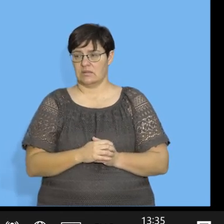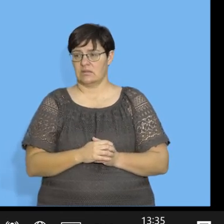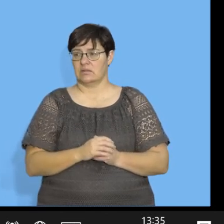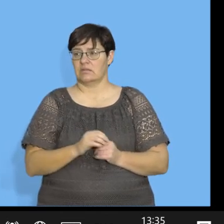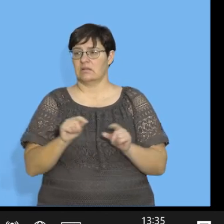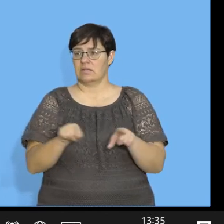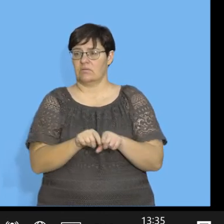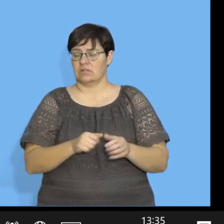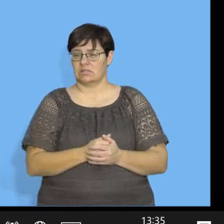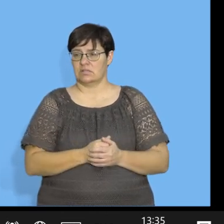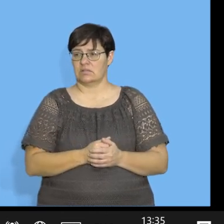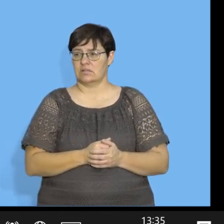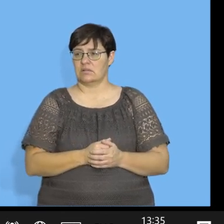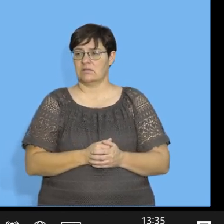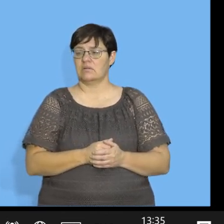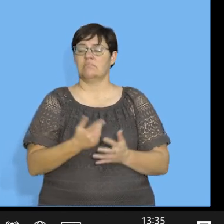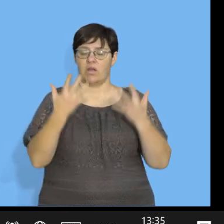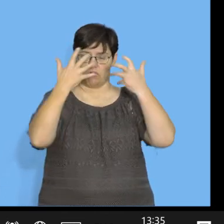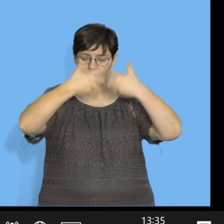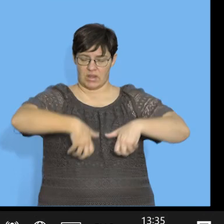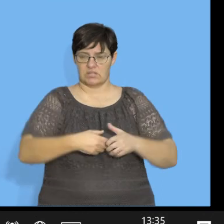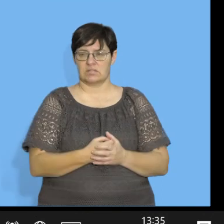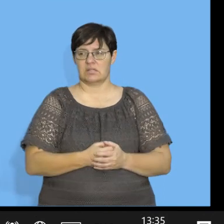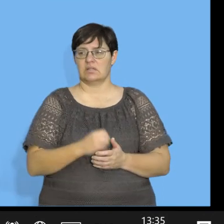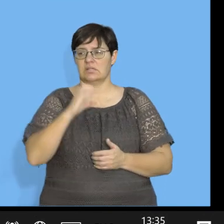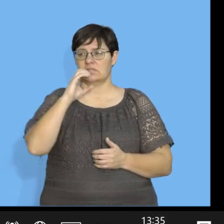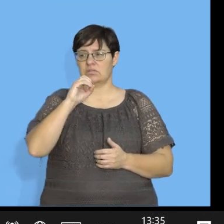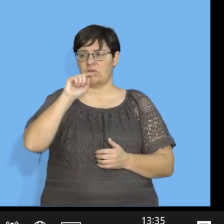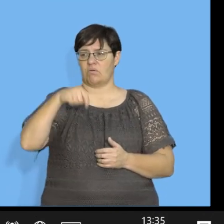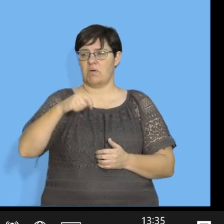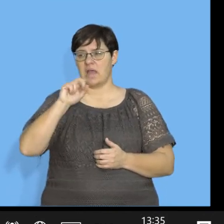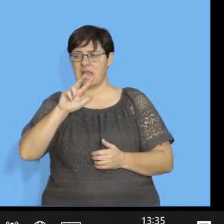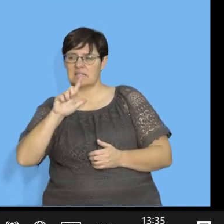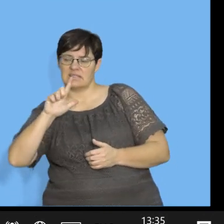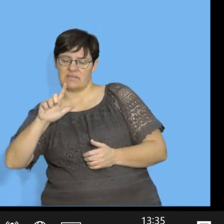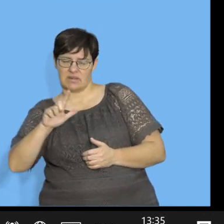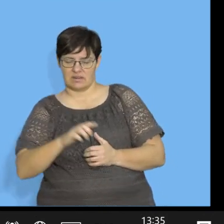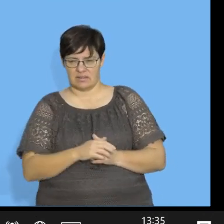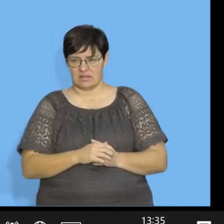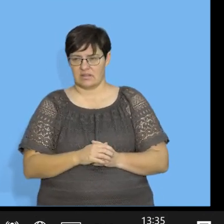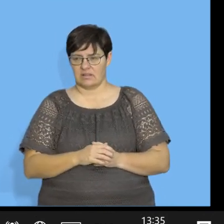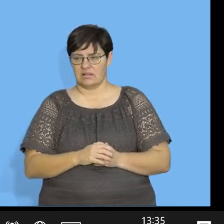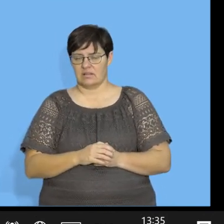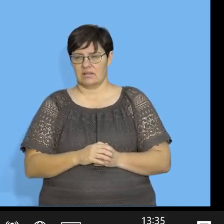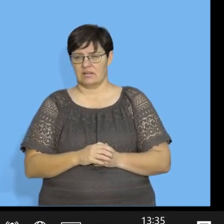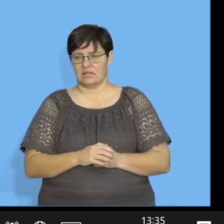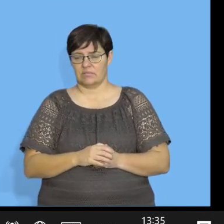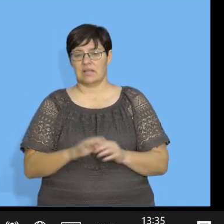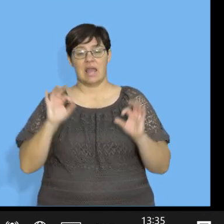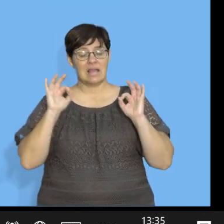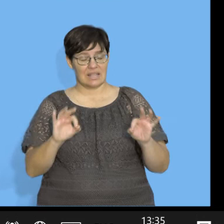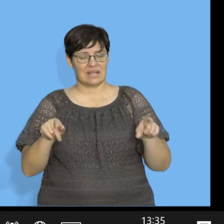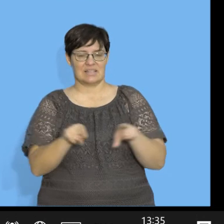select 3. Then, equal. That's my correlation coefficient, which is approximately 0.87.